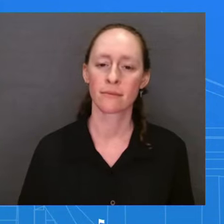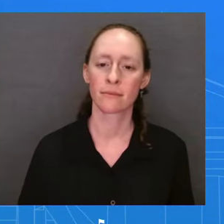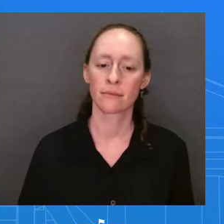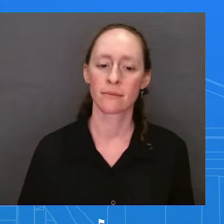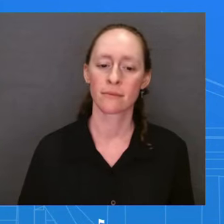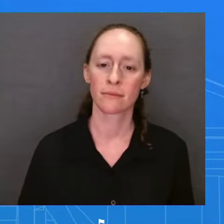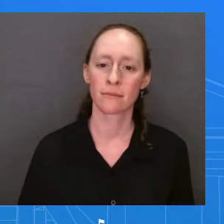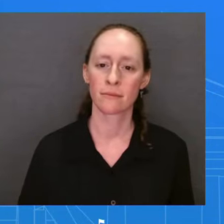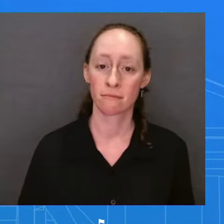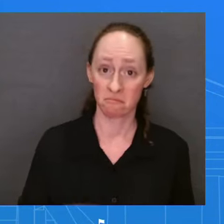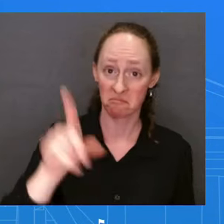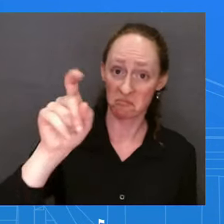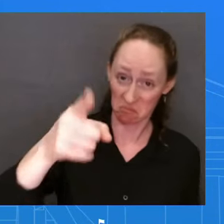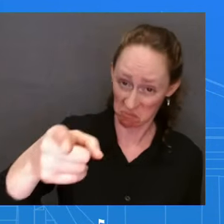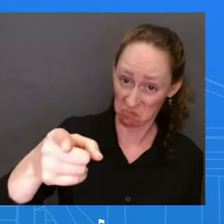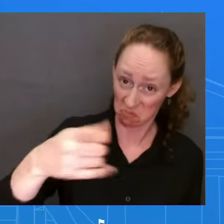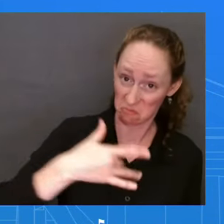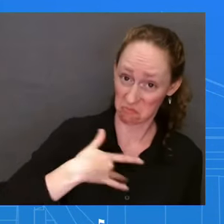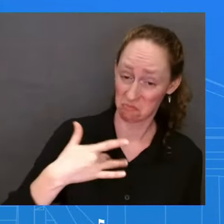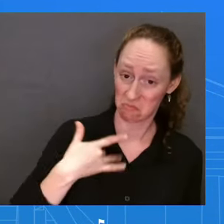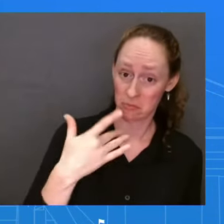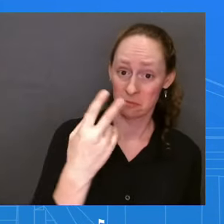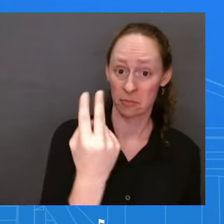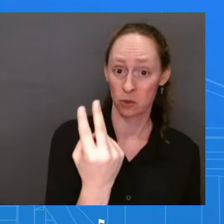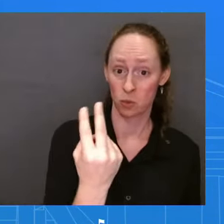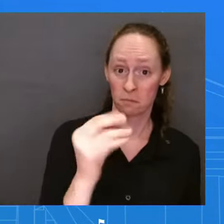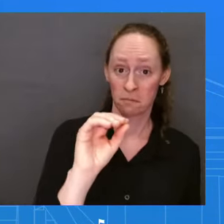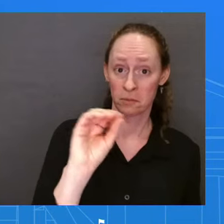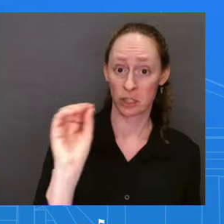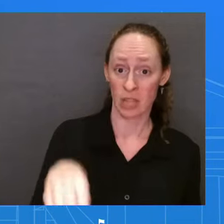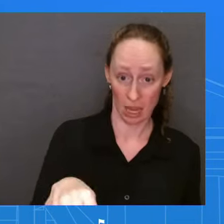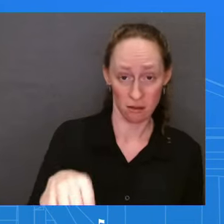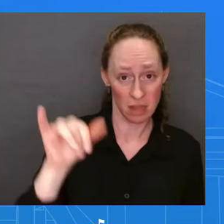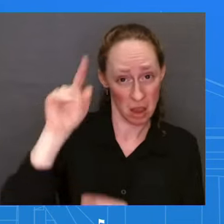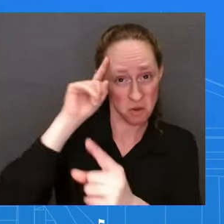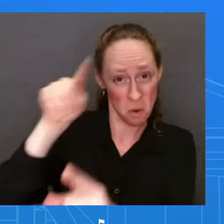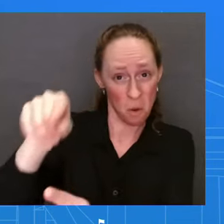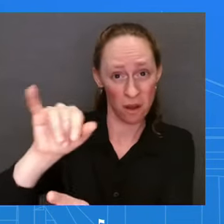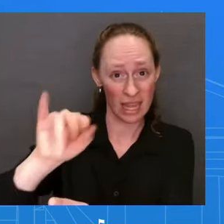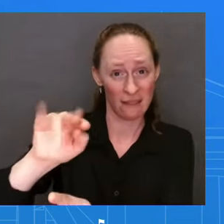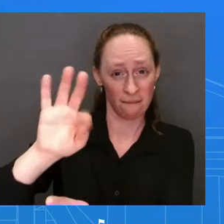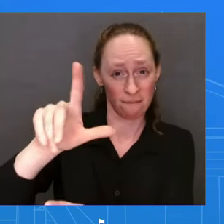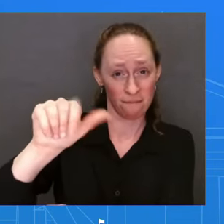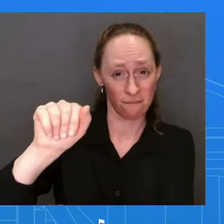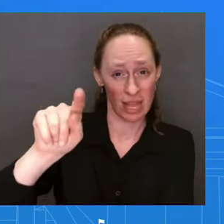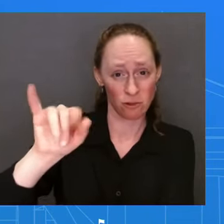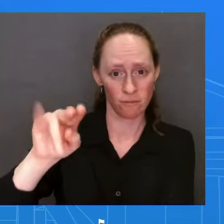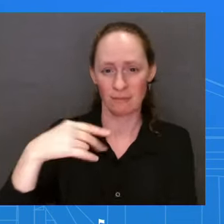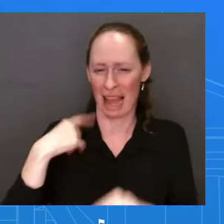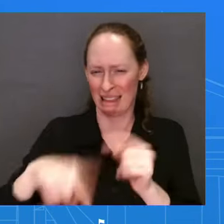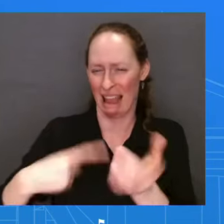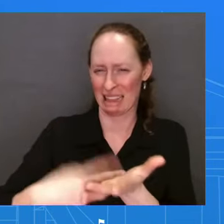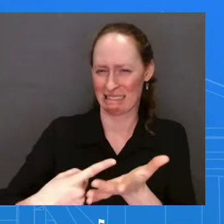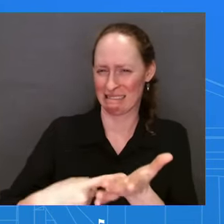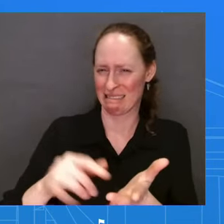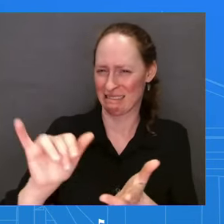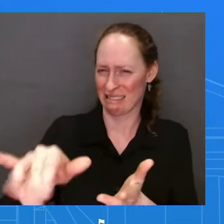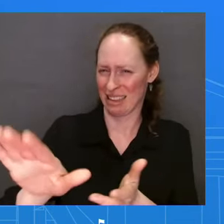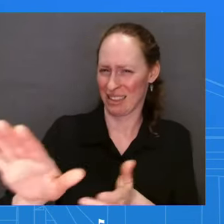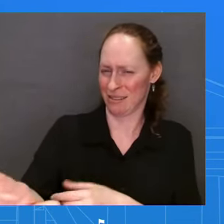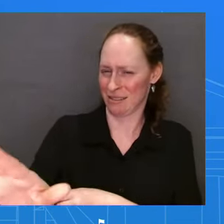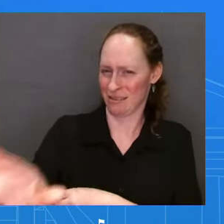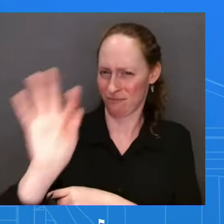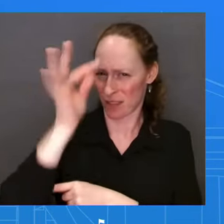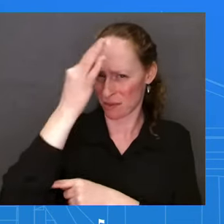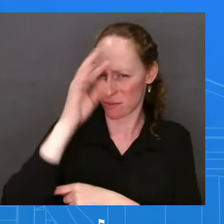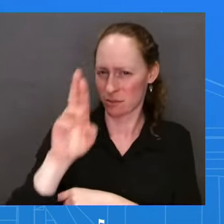you know, cannot comment on the independent monetary policy set forward by the Federal Reserve. So, I'm just going to leave that there. Ed, go ahead. Thanks, Olivia. So,